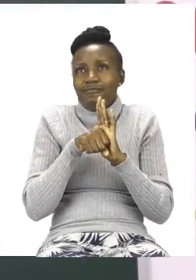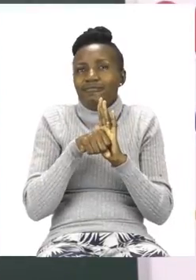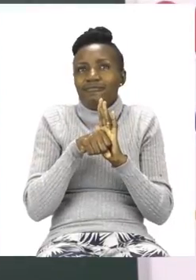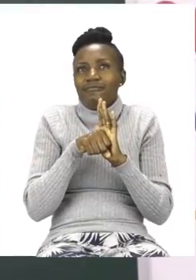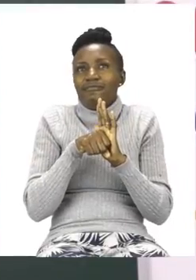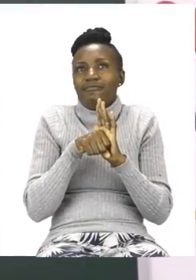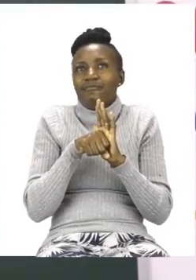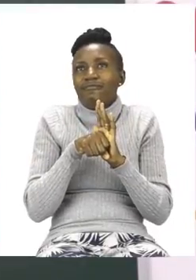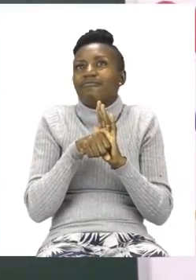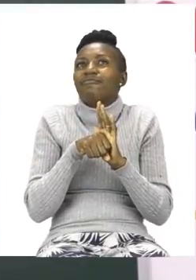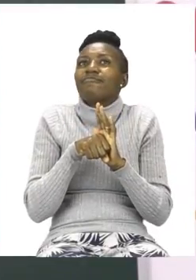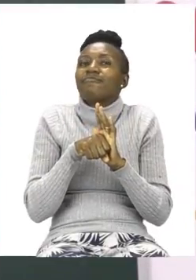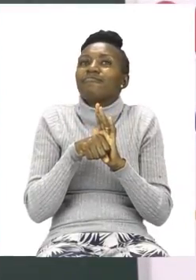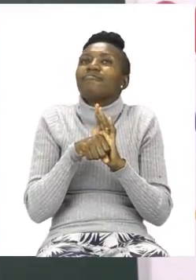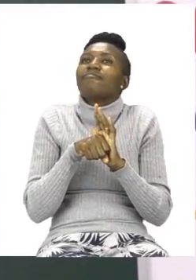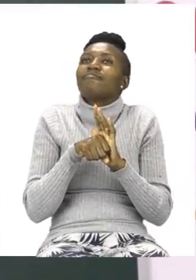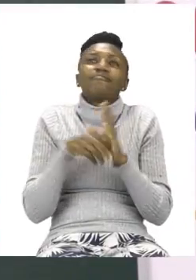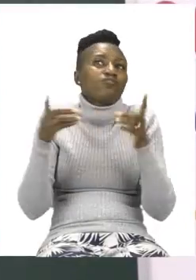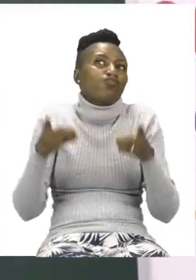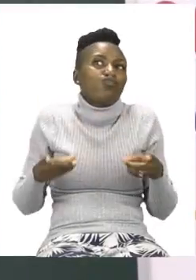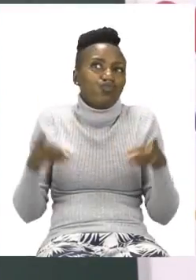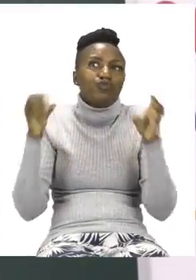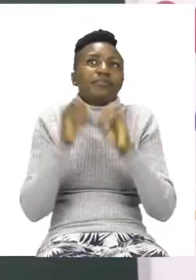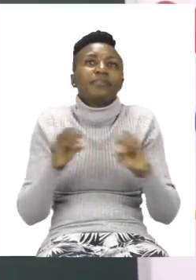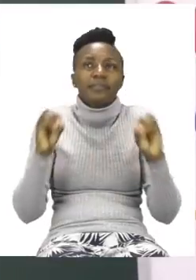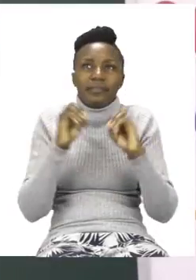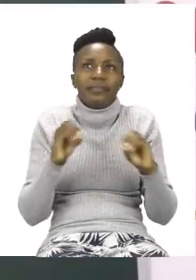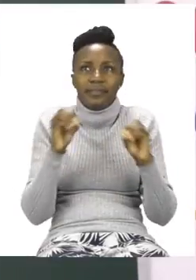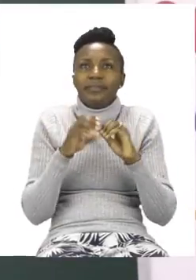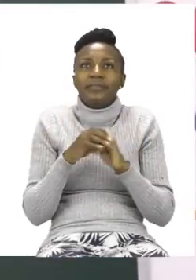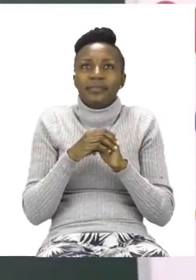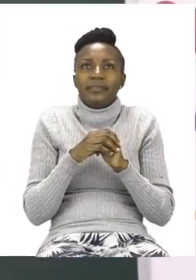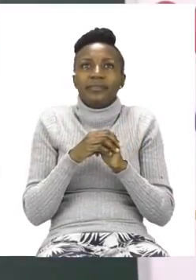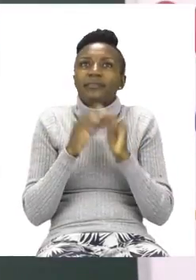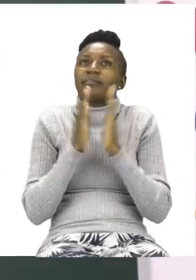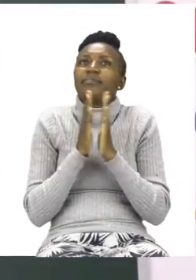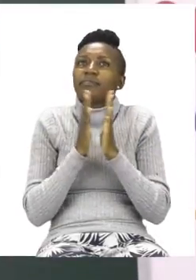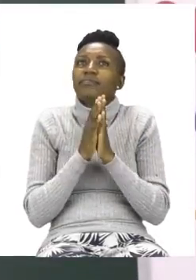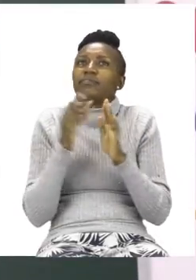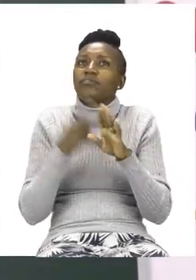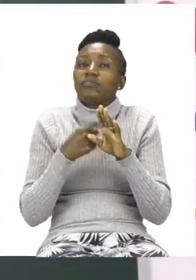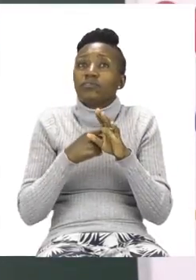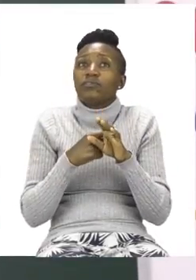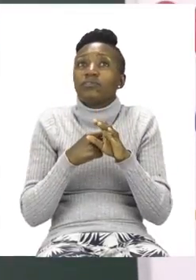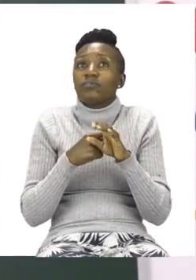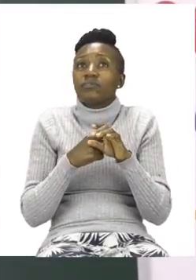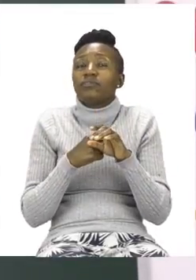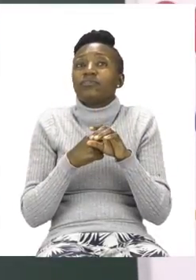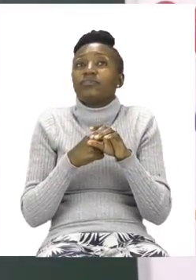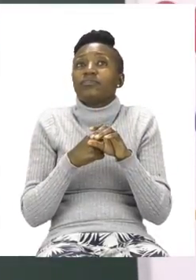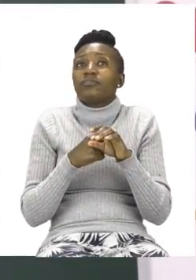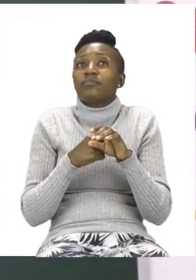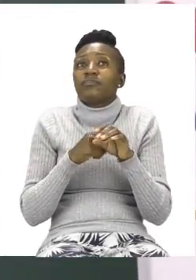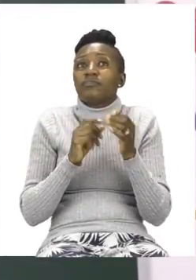especially if it is used properly. Remember with the glue stick, we open it and then we